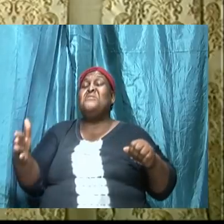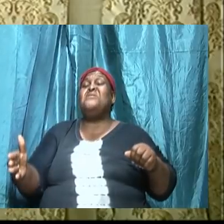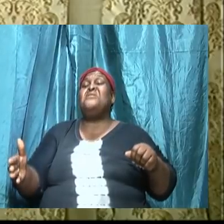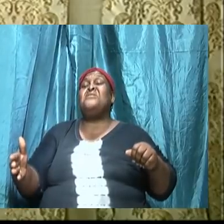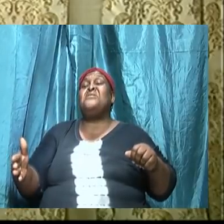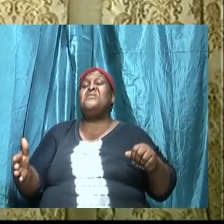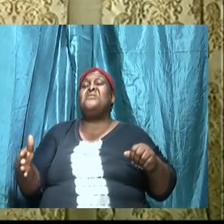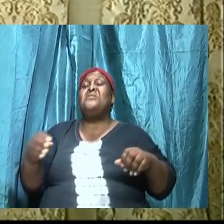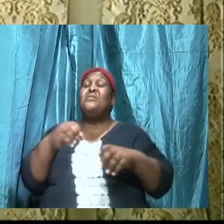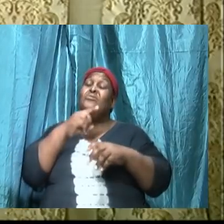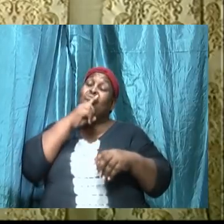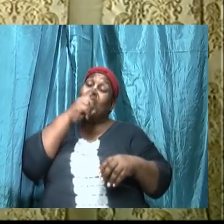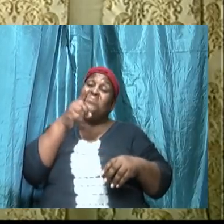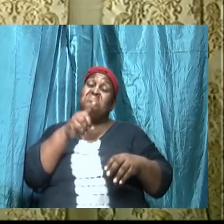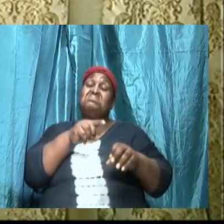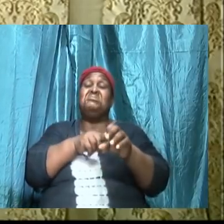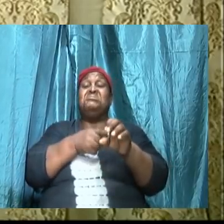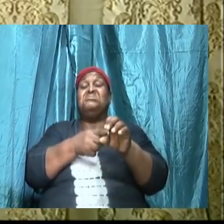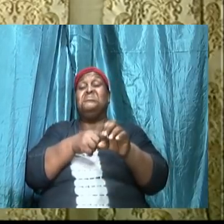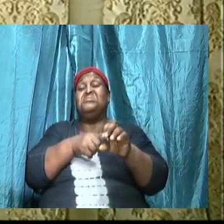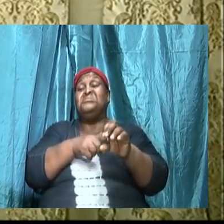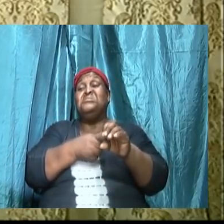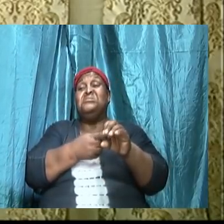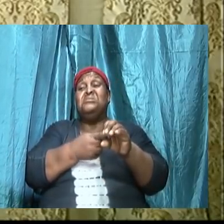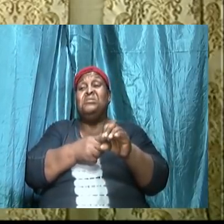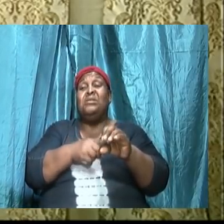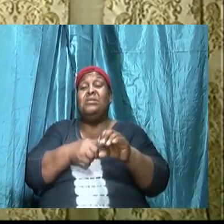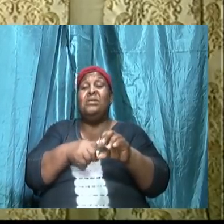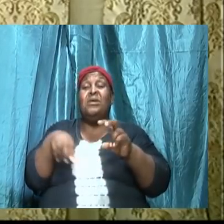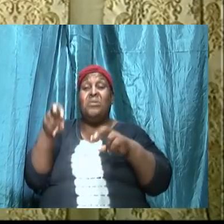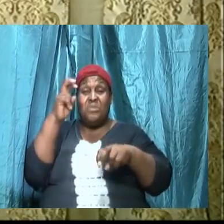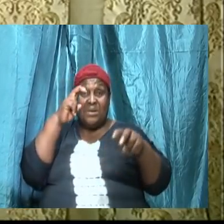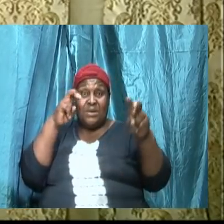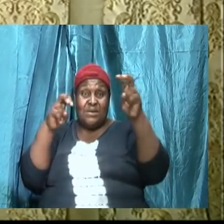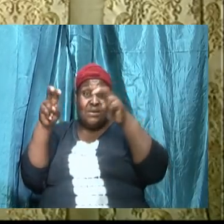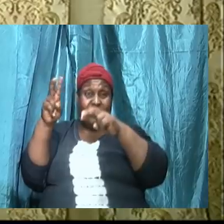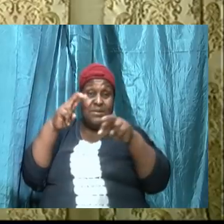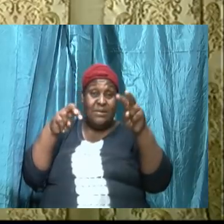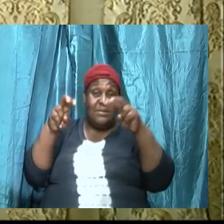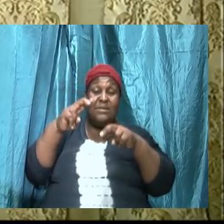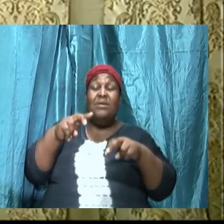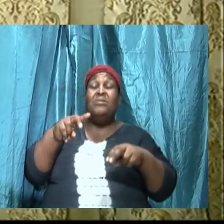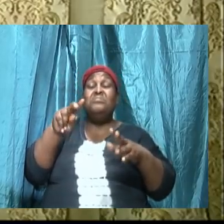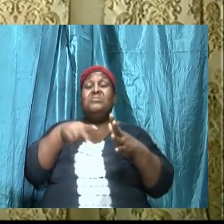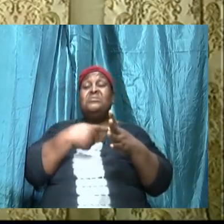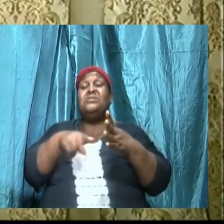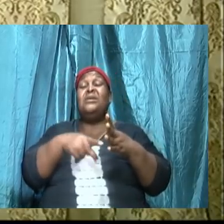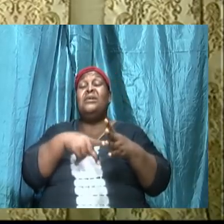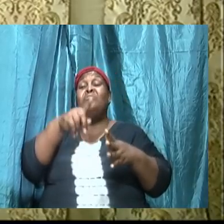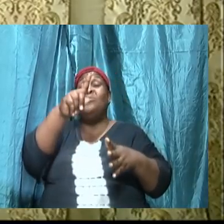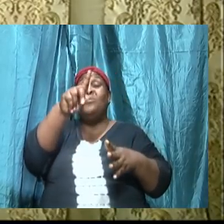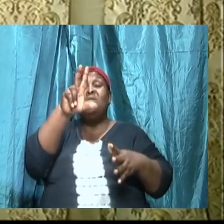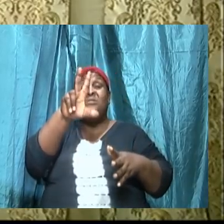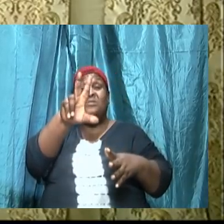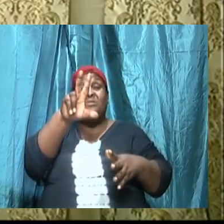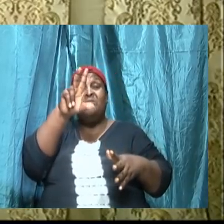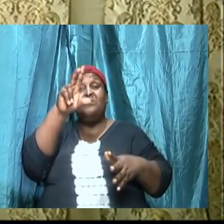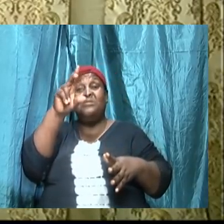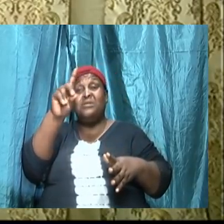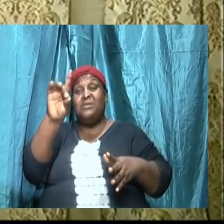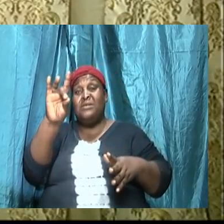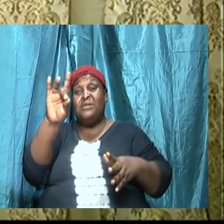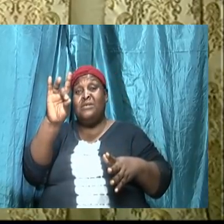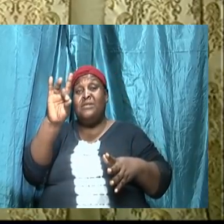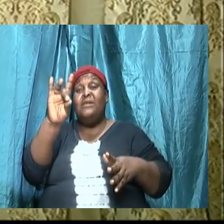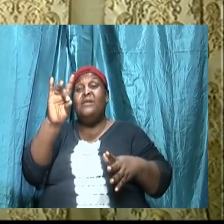we started out and we examined Psalm 138 and about verse two